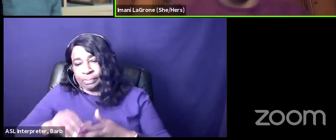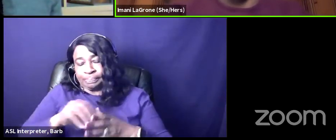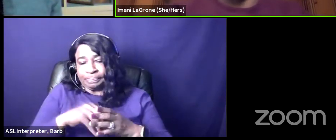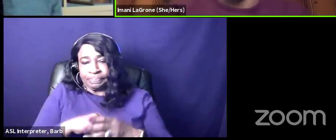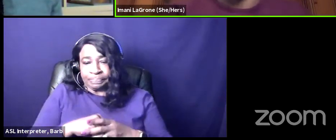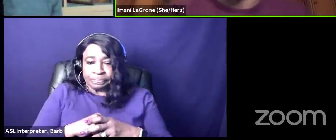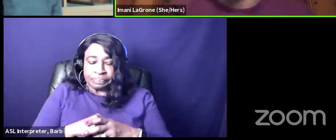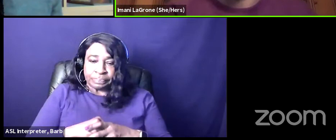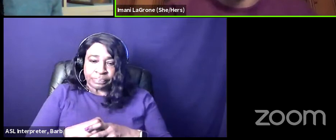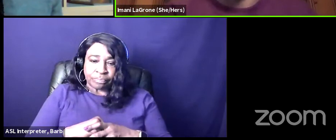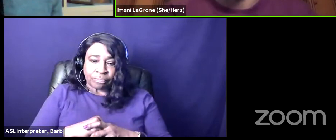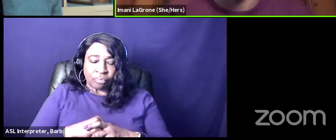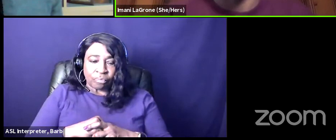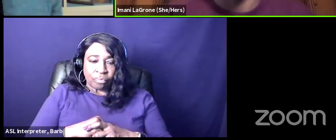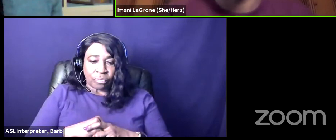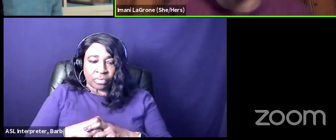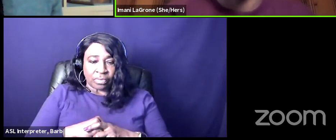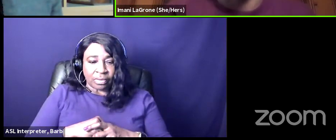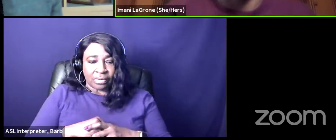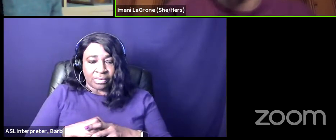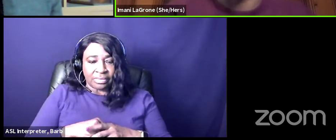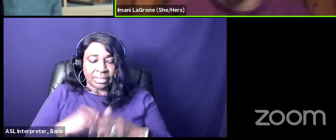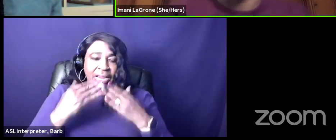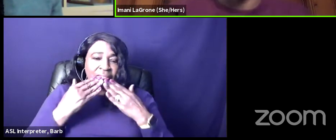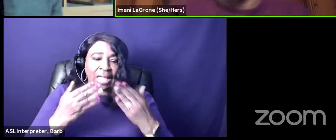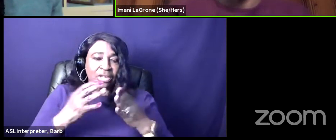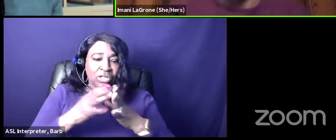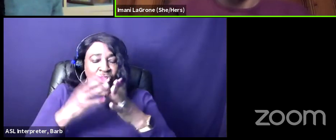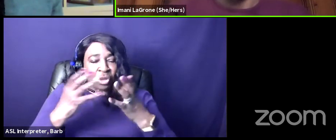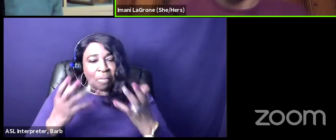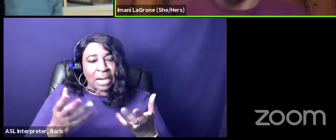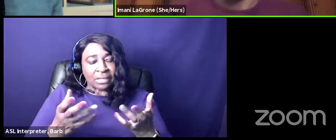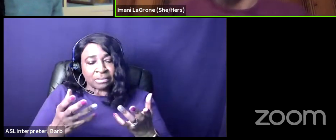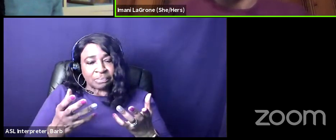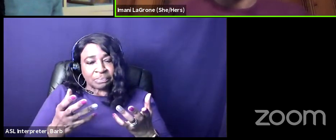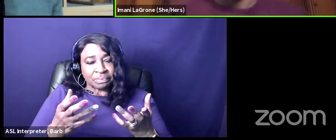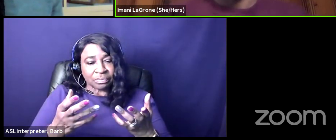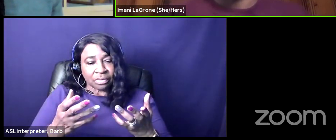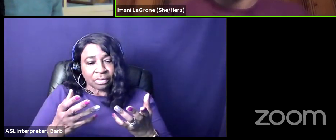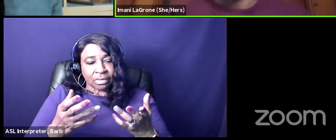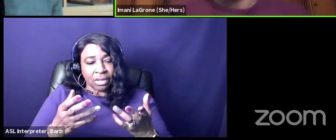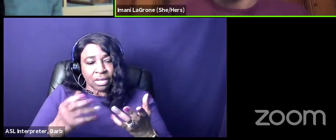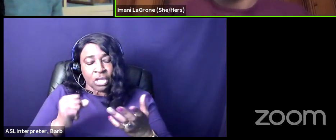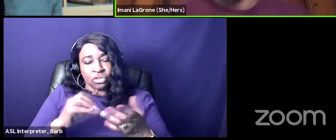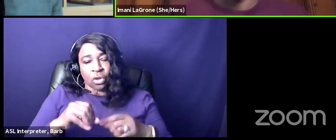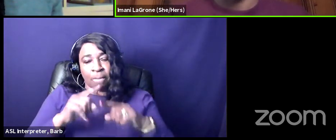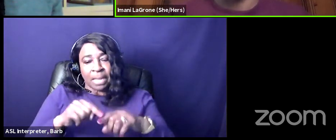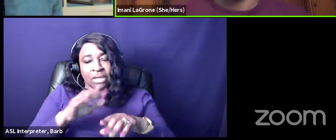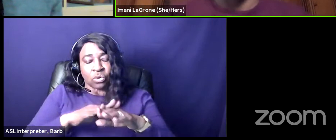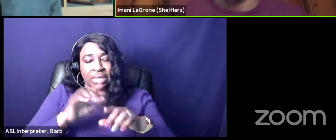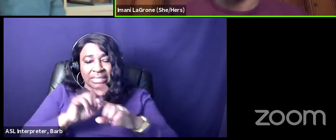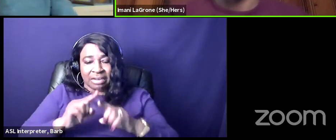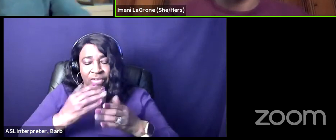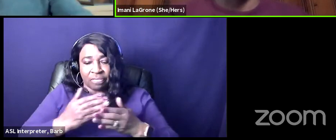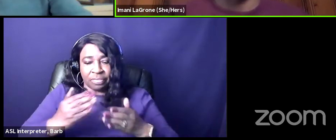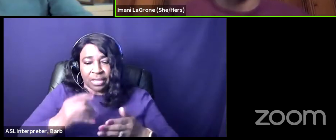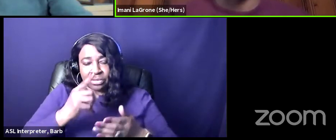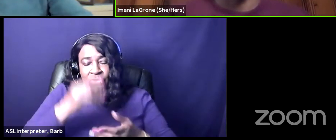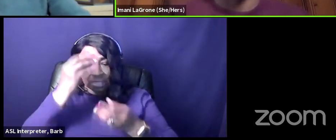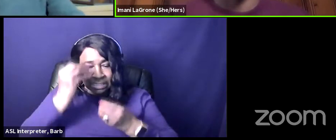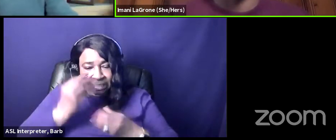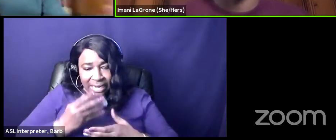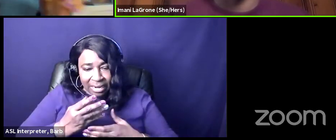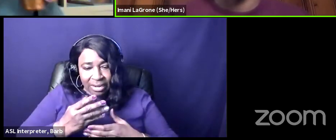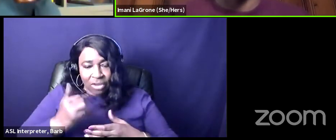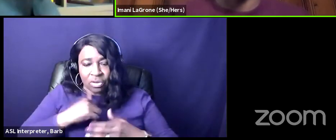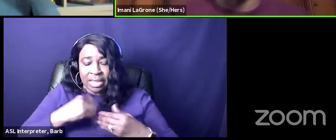thank you that was super powerful thank you so much so um based on the different things that you've shared we've gathered quite a